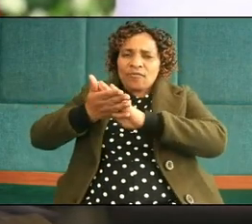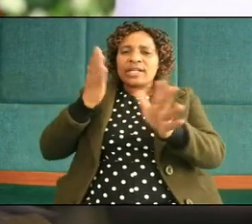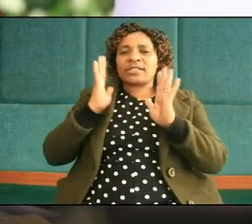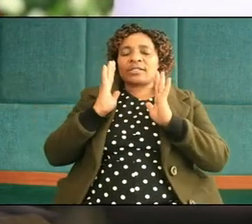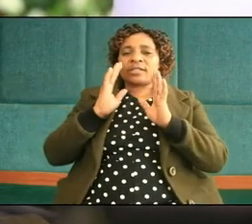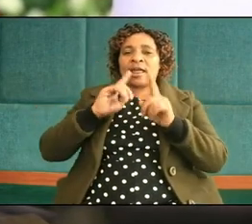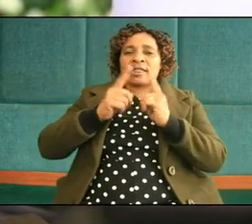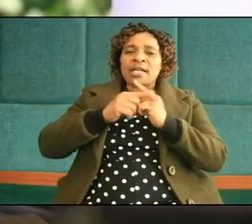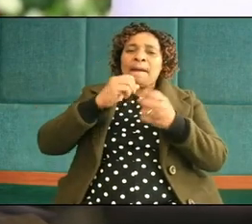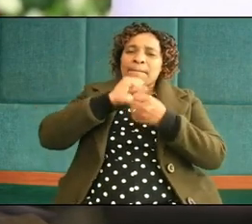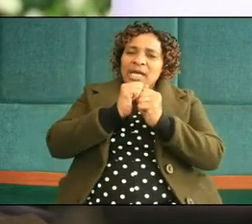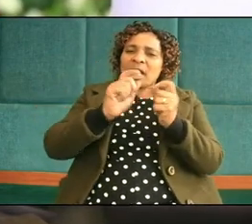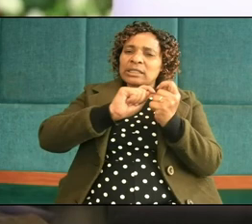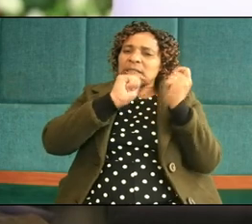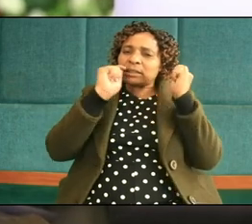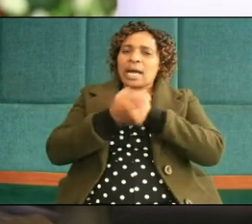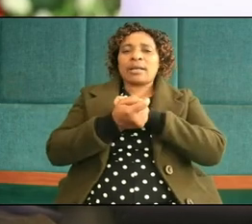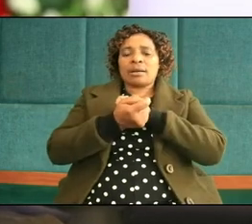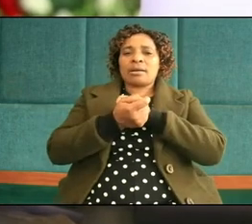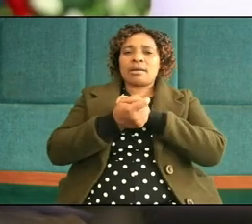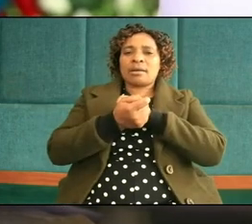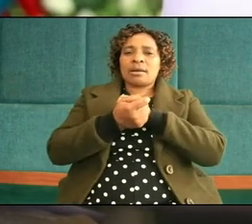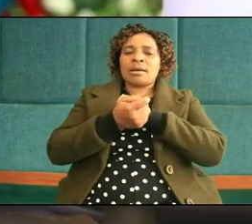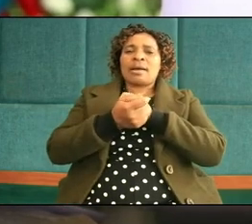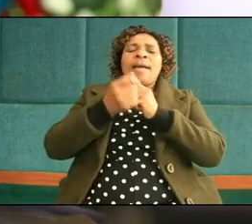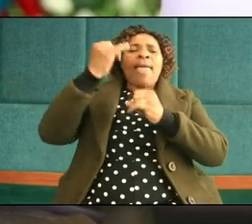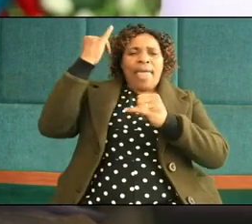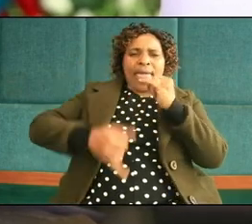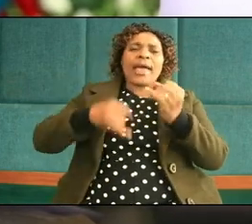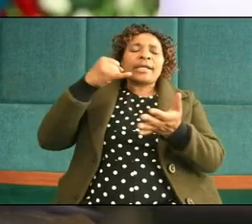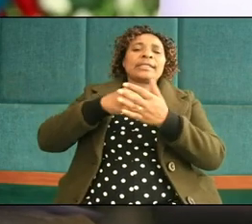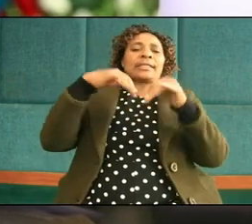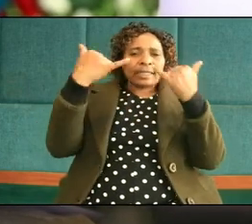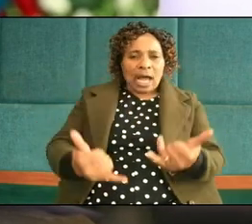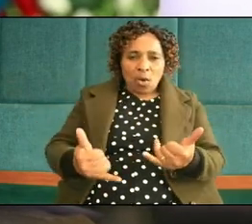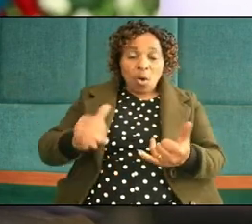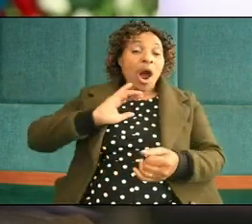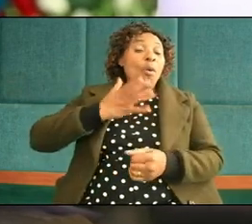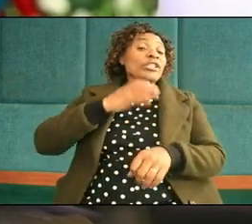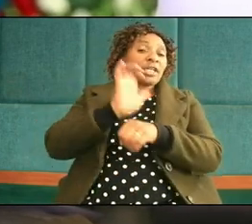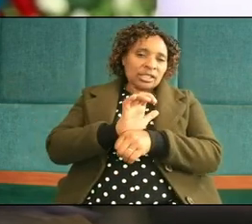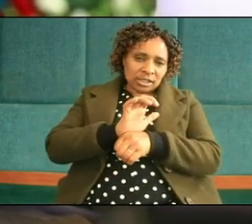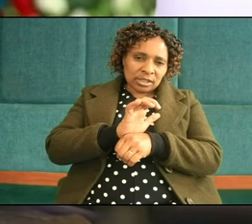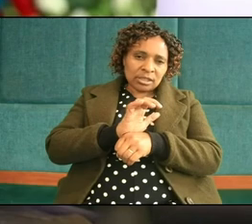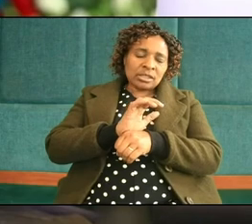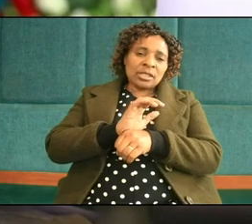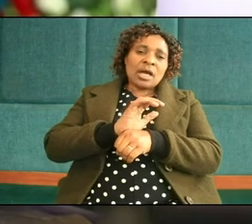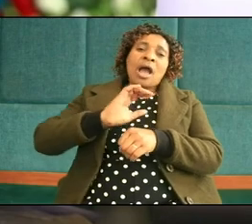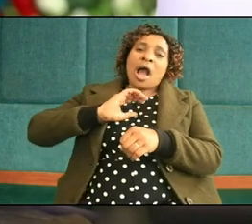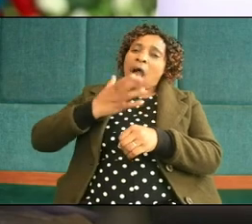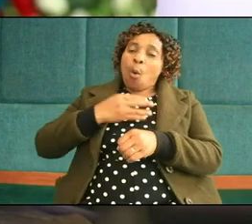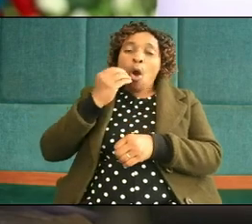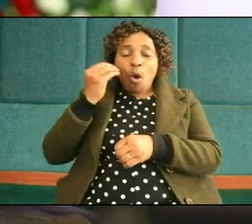end it now end it now in our church our viewers in